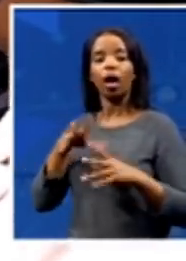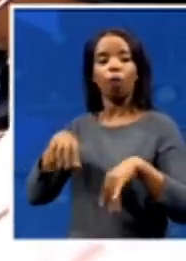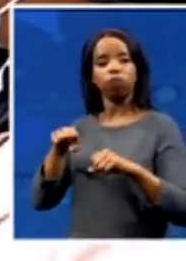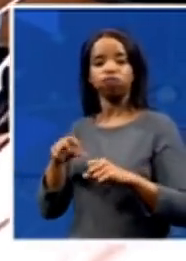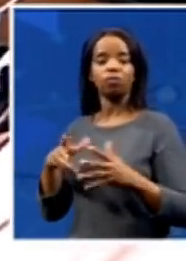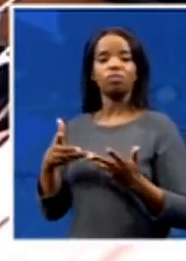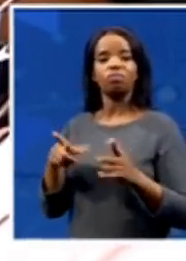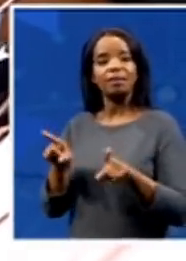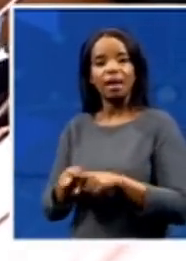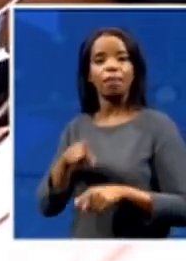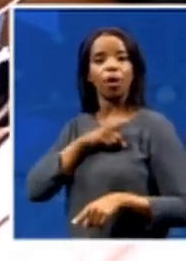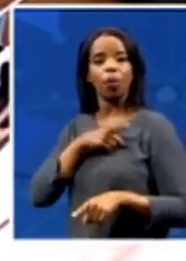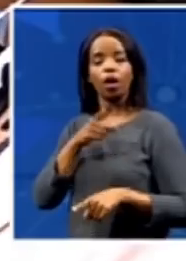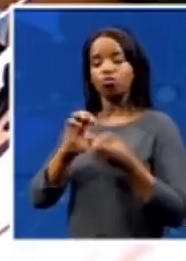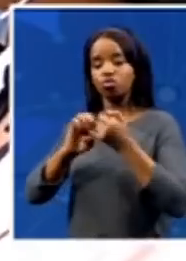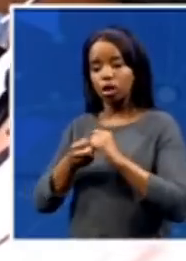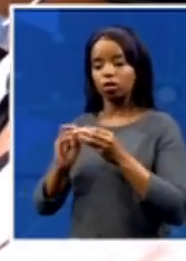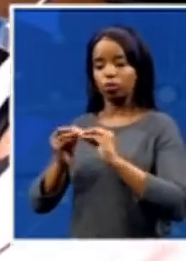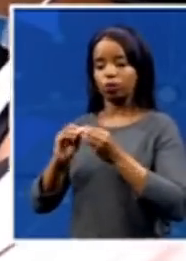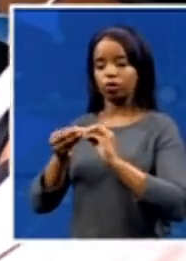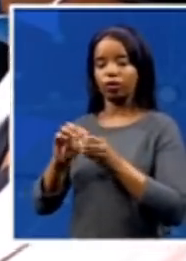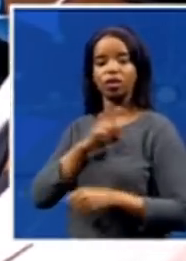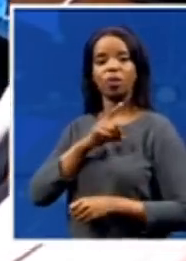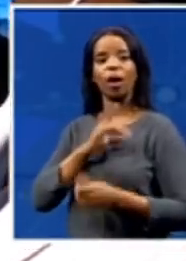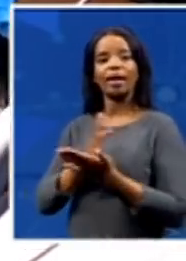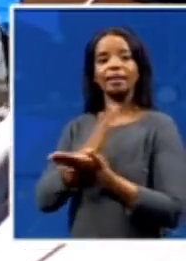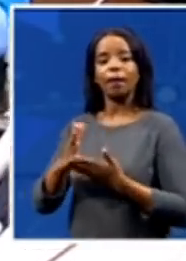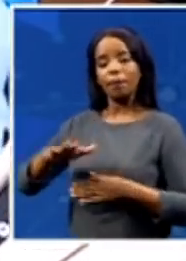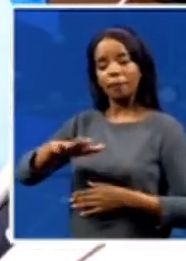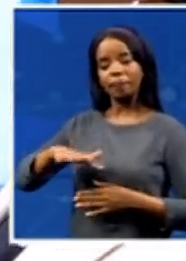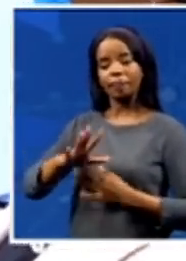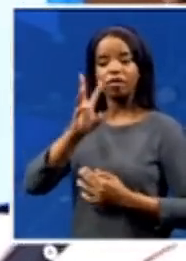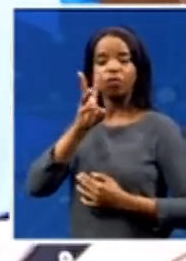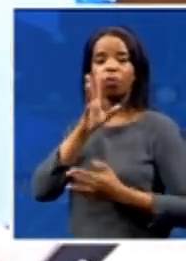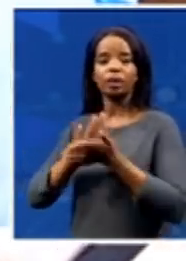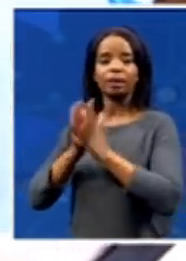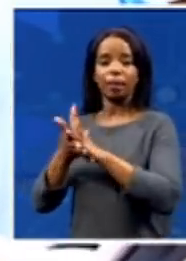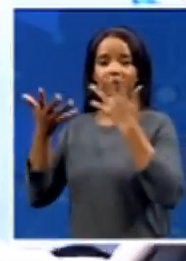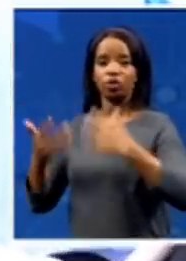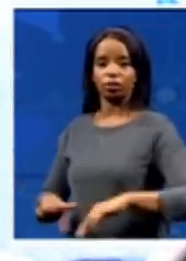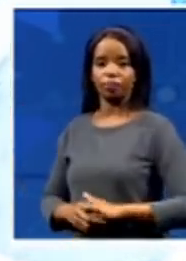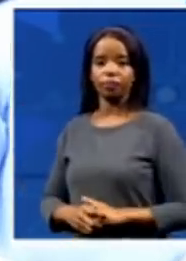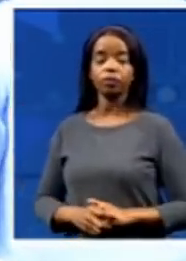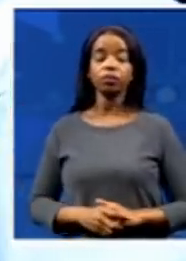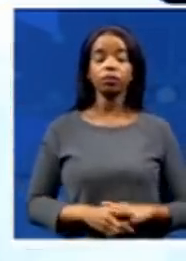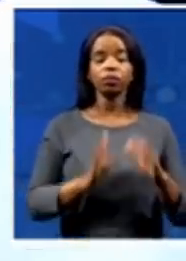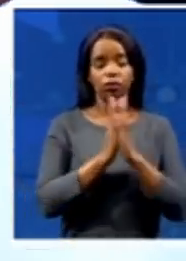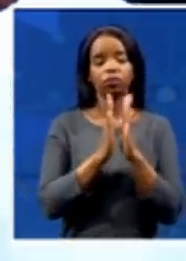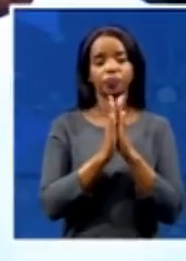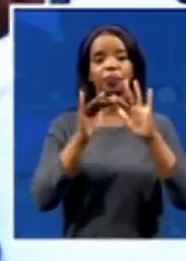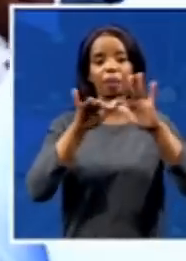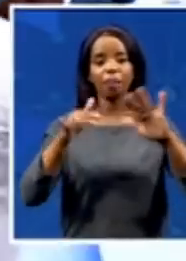damaged. Yes, we appeal to our residents to be patient with us because our teams are working 24-7